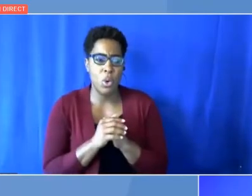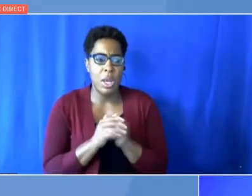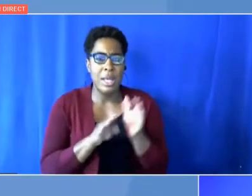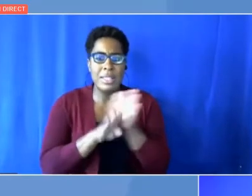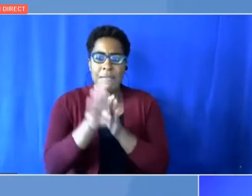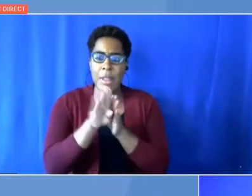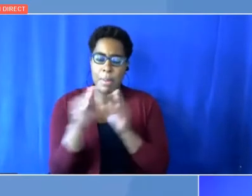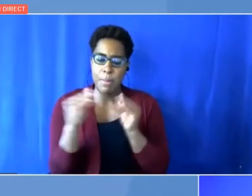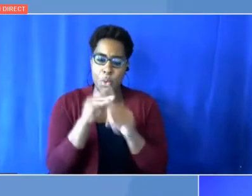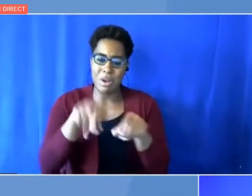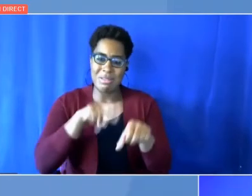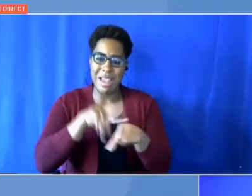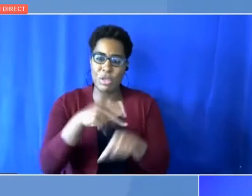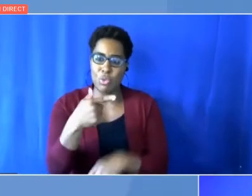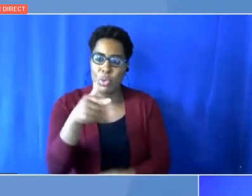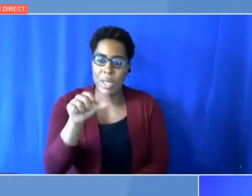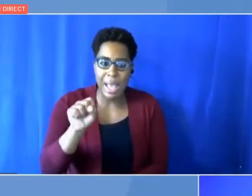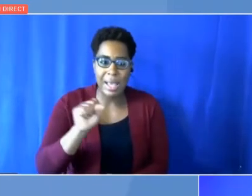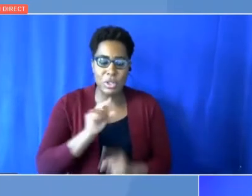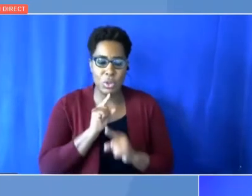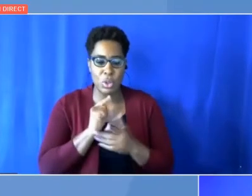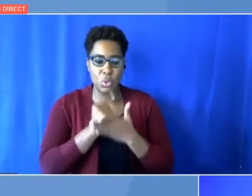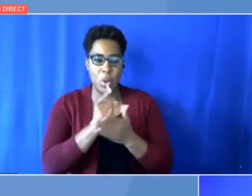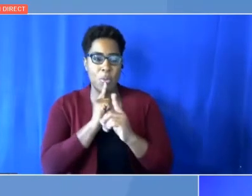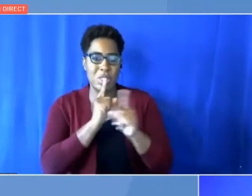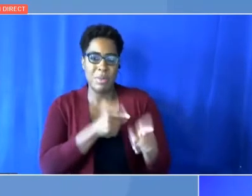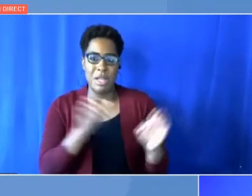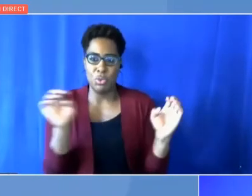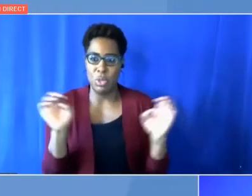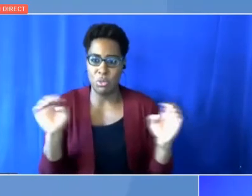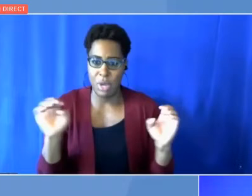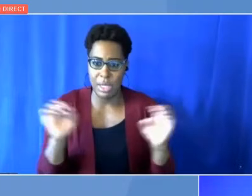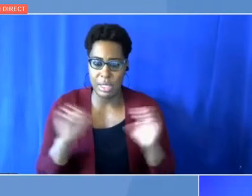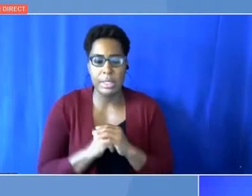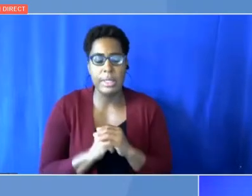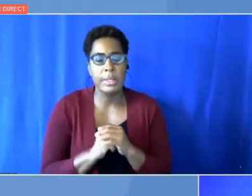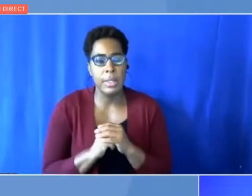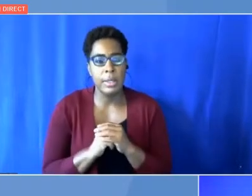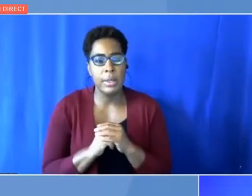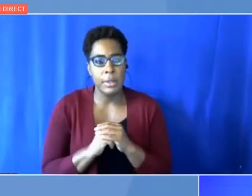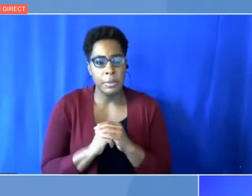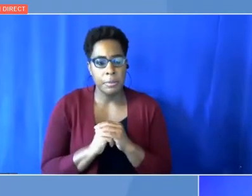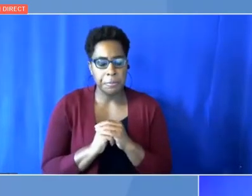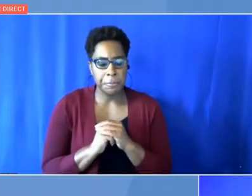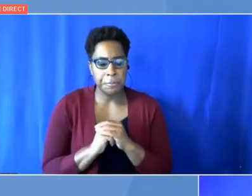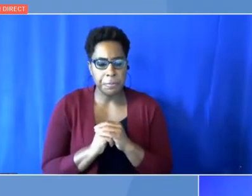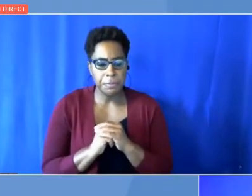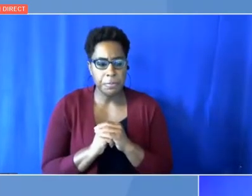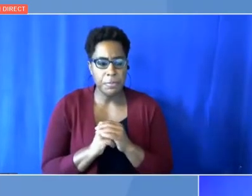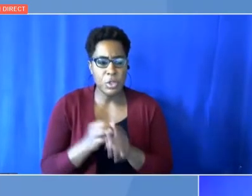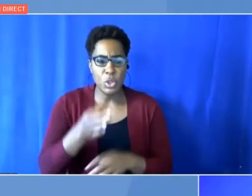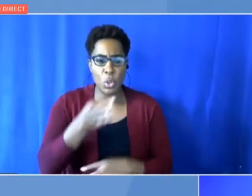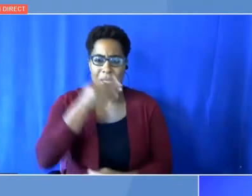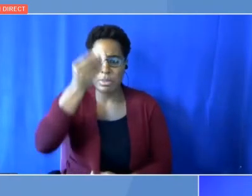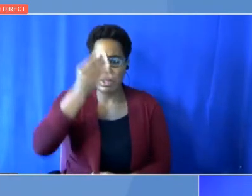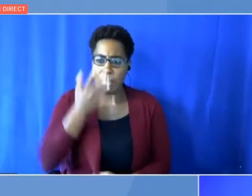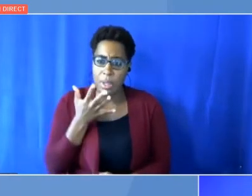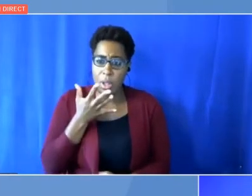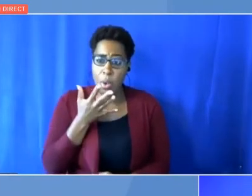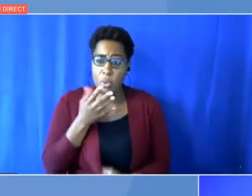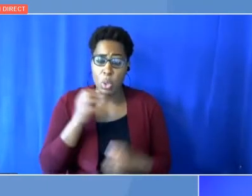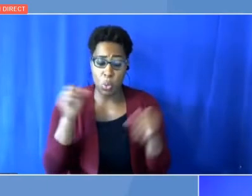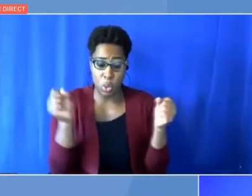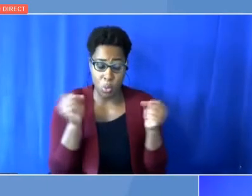to respond to this crisis. You know, experts tell me that getting through this winter is one thing, but then the